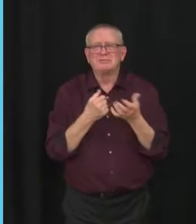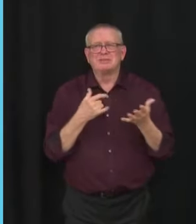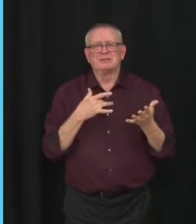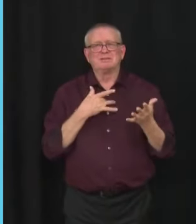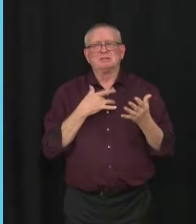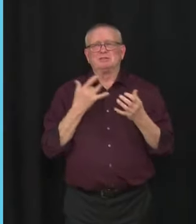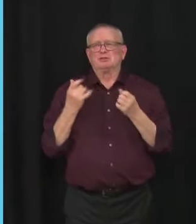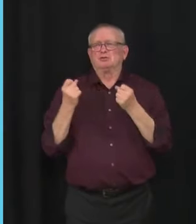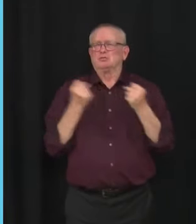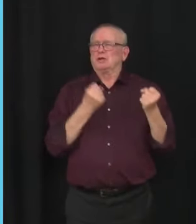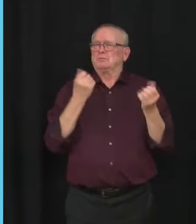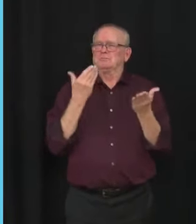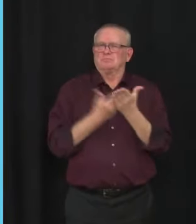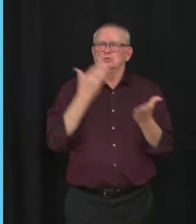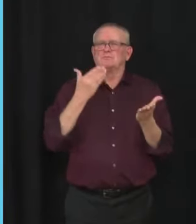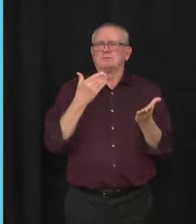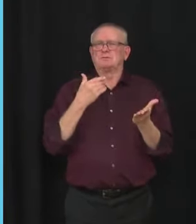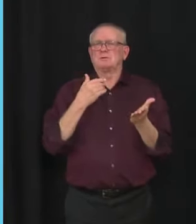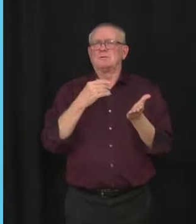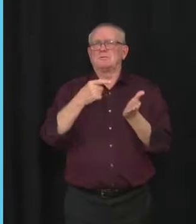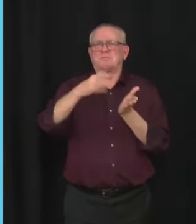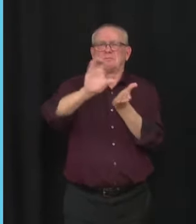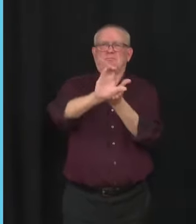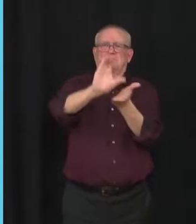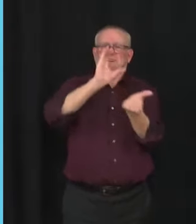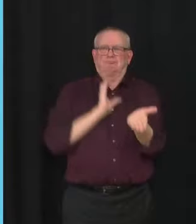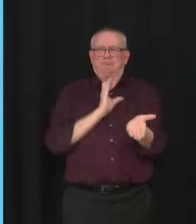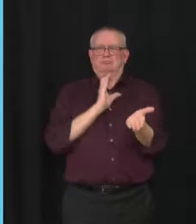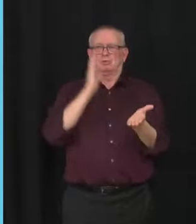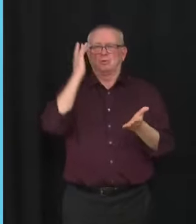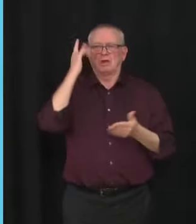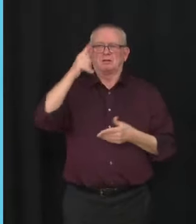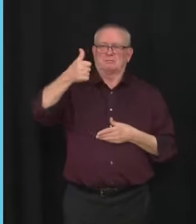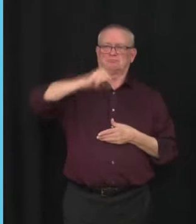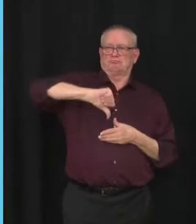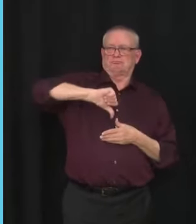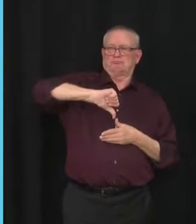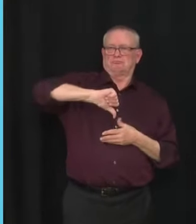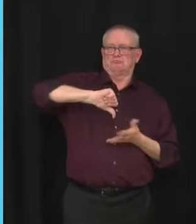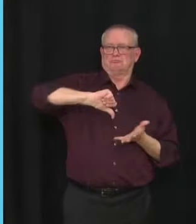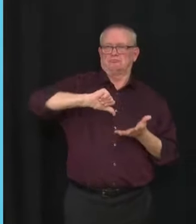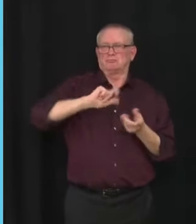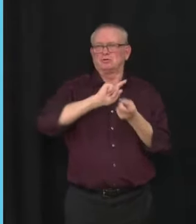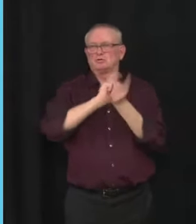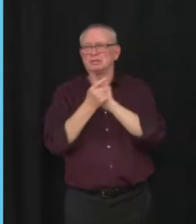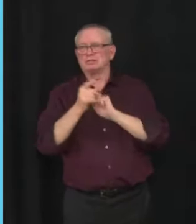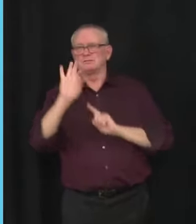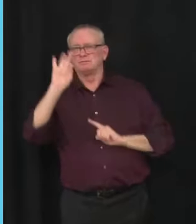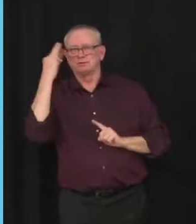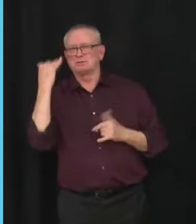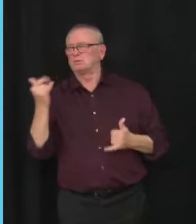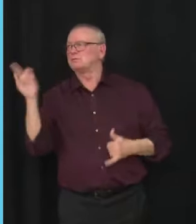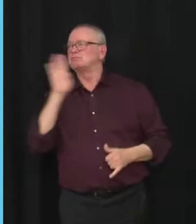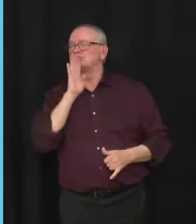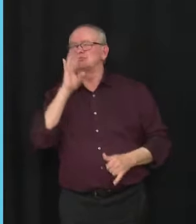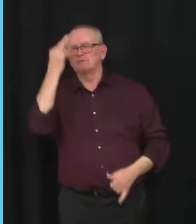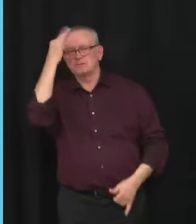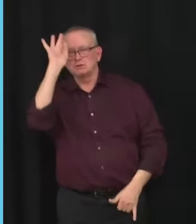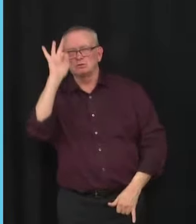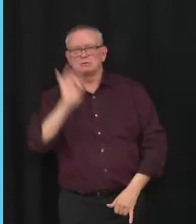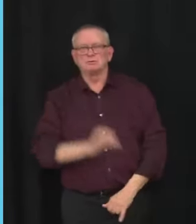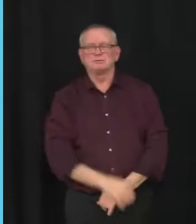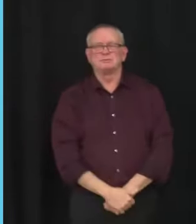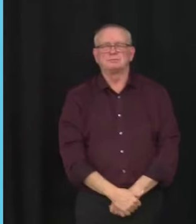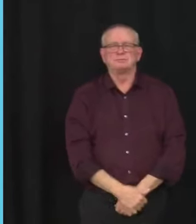given the Biden veto of the project. I'll say a bit of that in French if you want. I'll say that